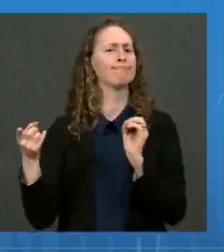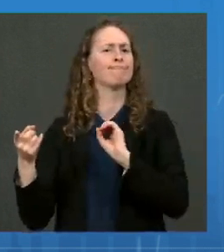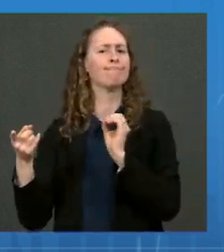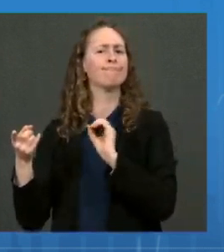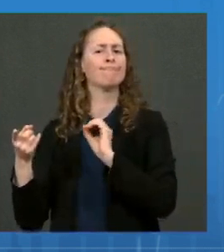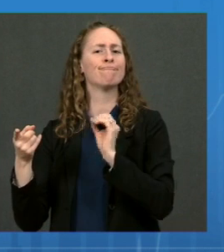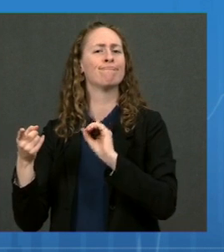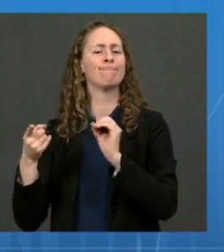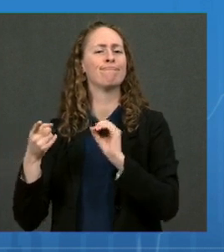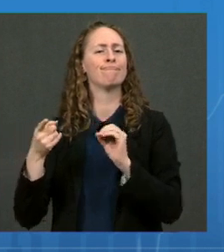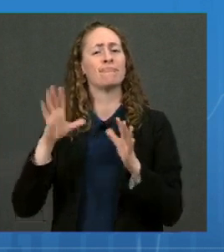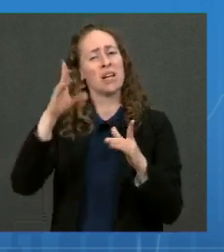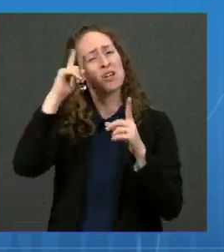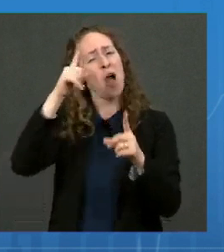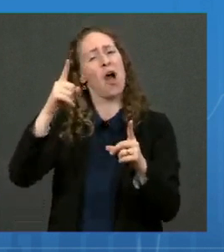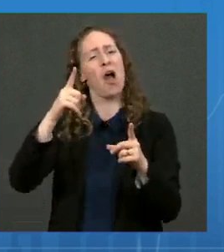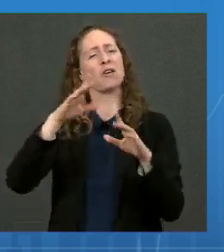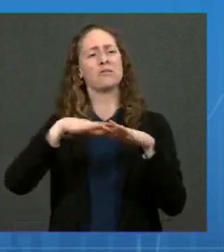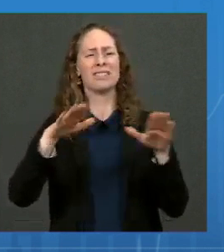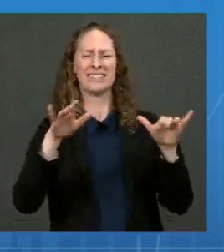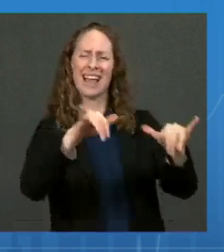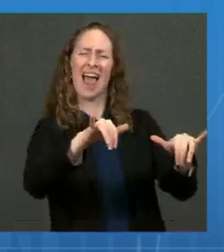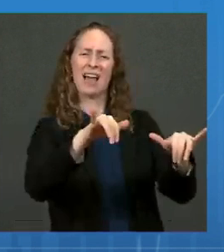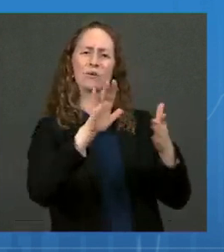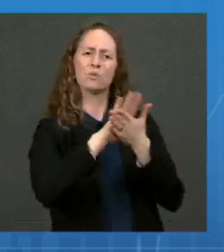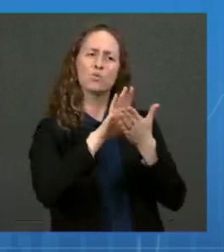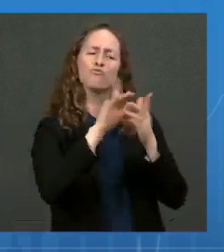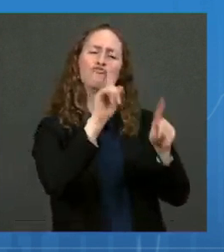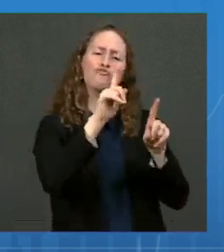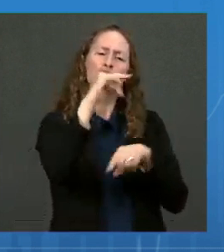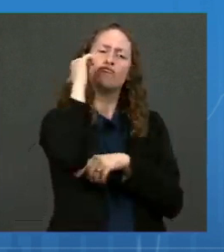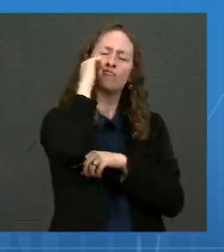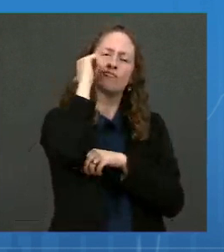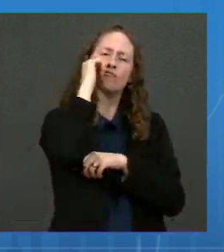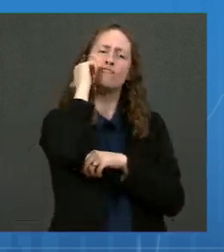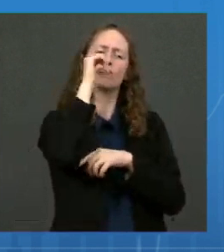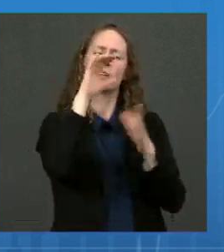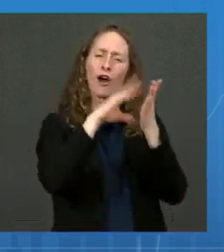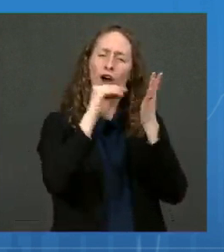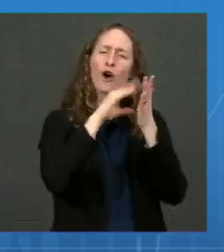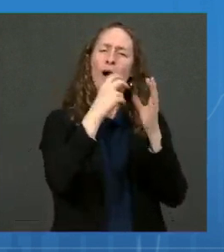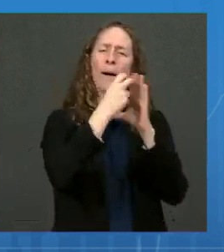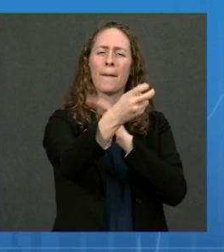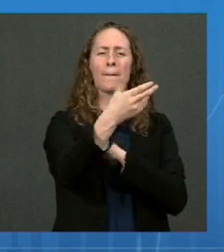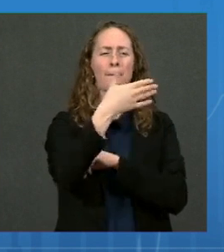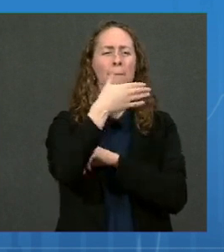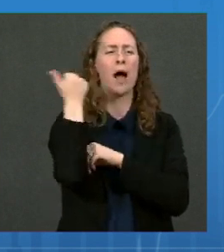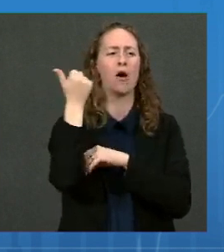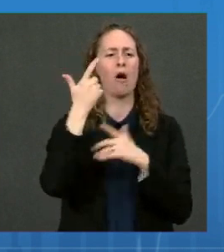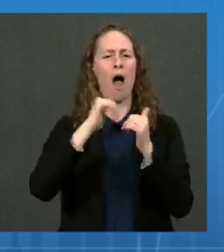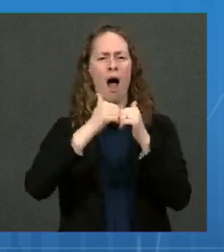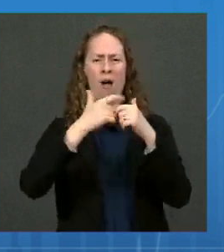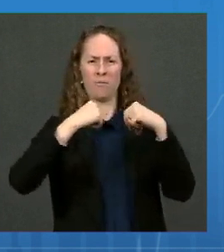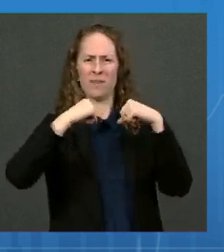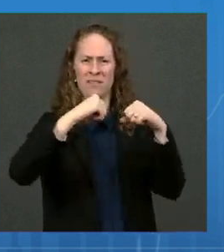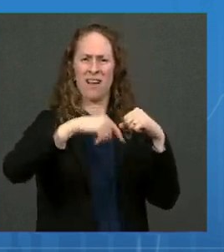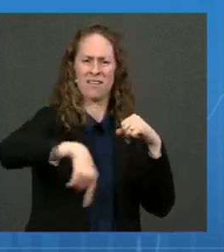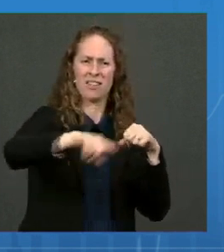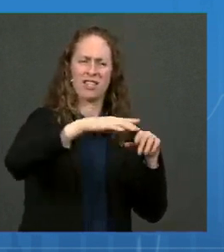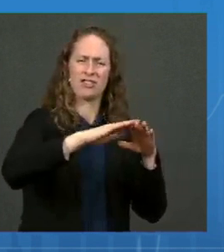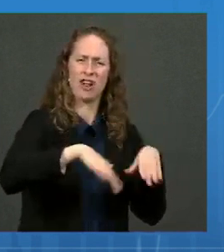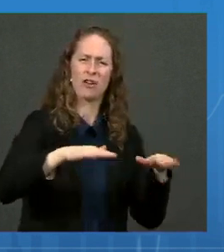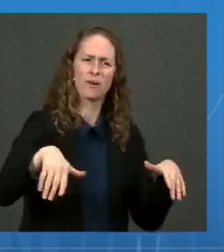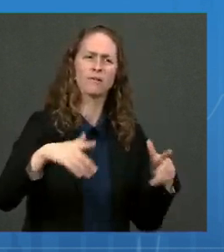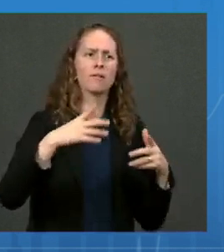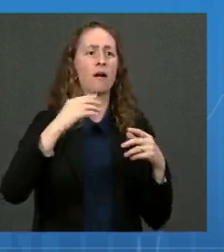in school for in-person learning. It's important that we not only protect children when they're in school, but also that we protect them at